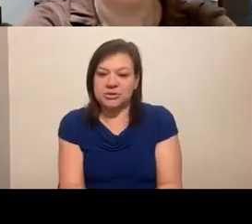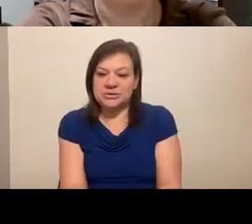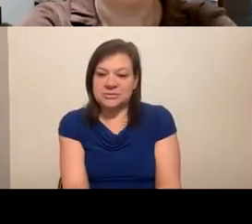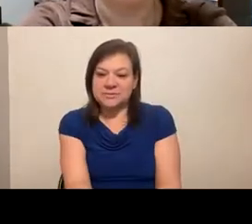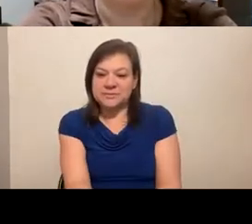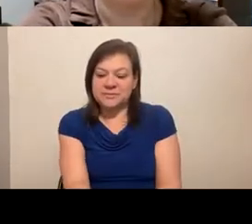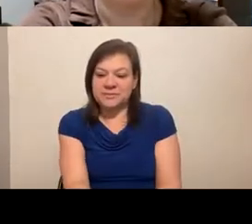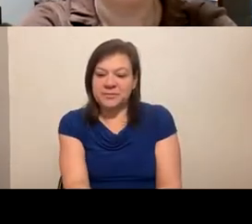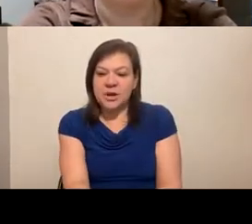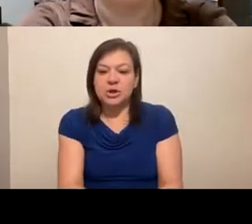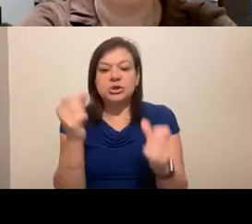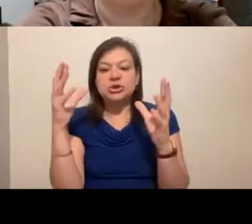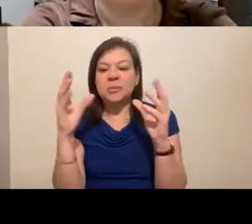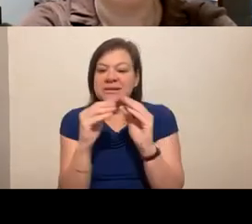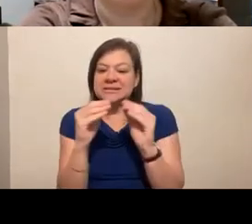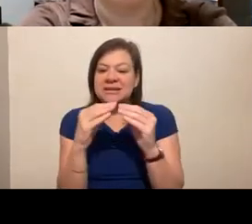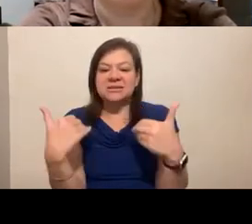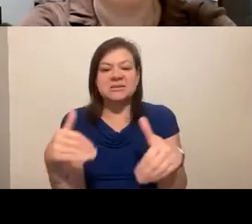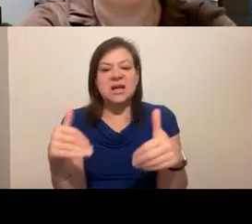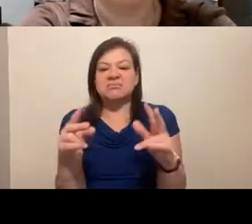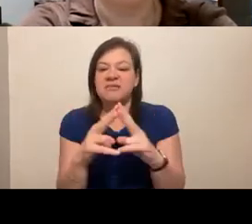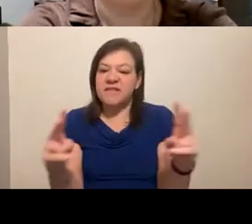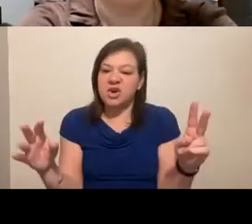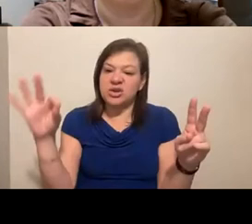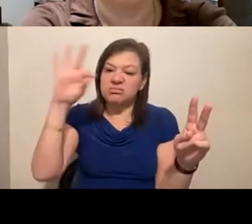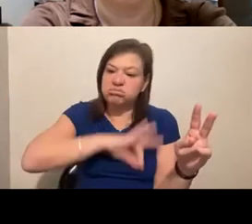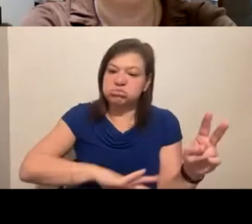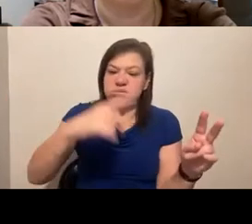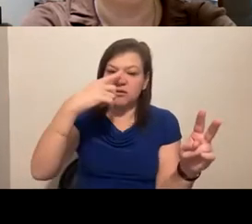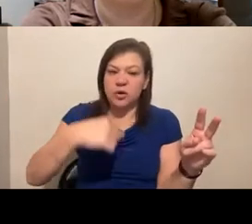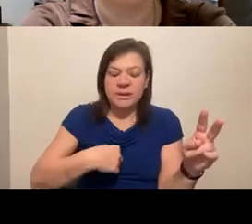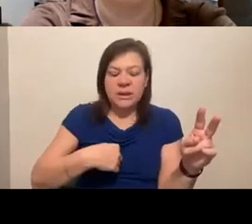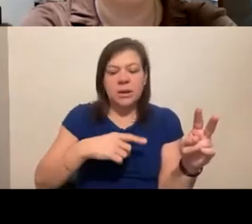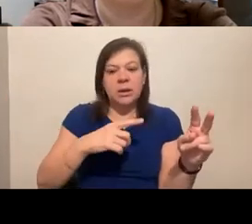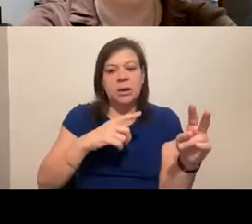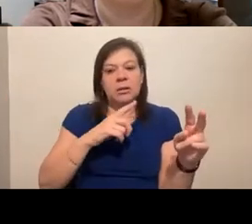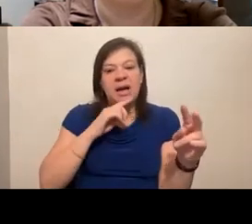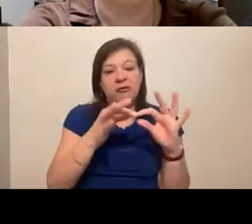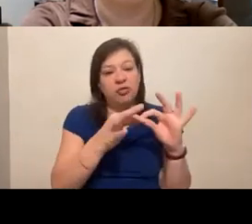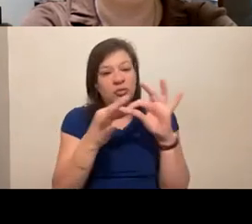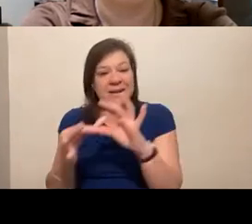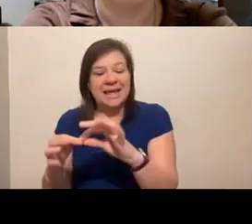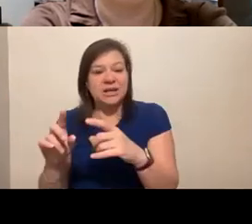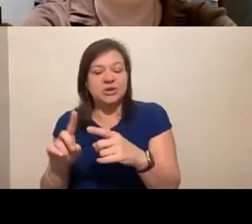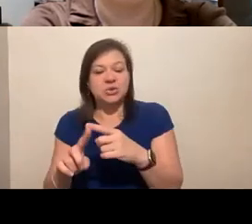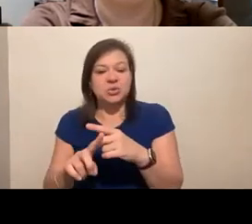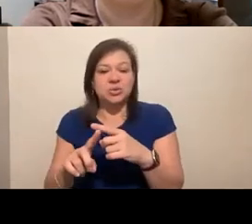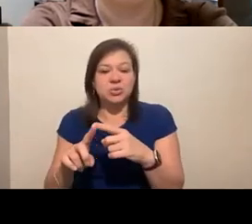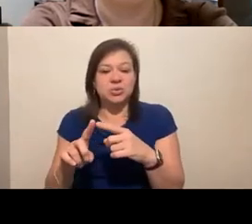that have often been really helpful to me have actually related sometimes to the law. And